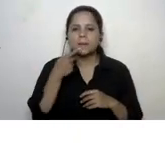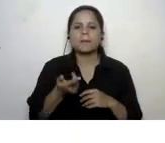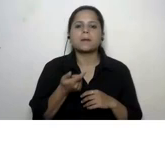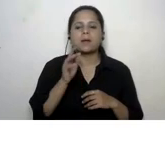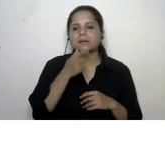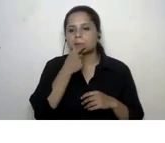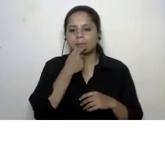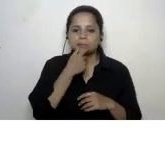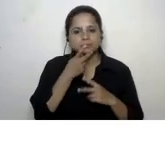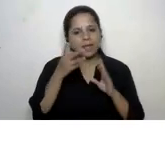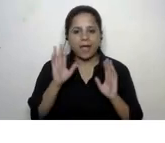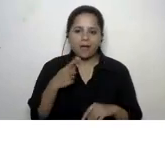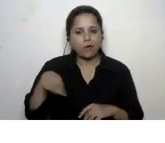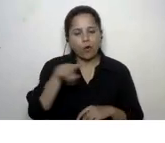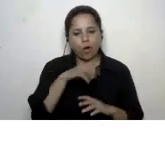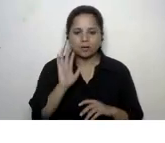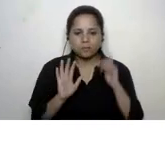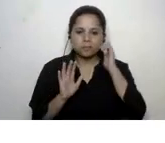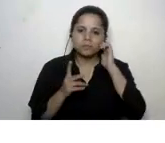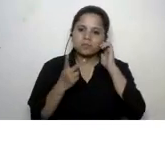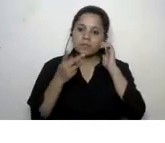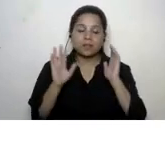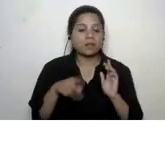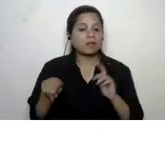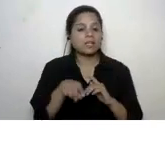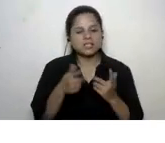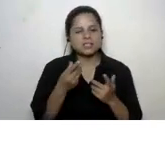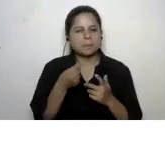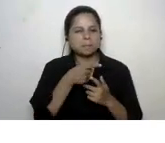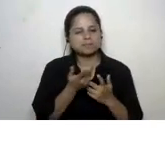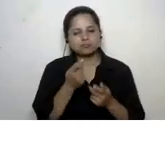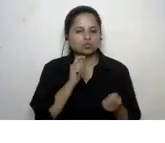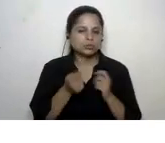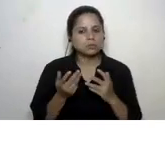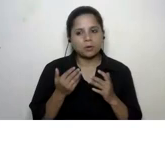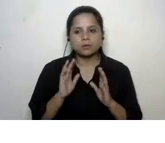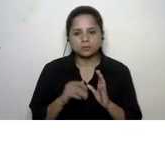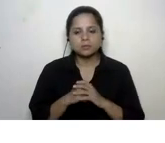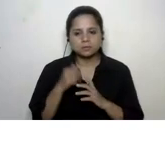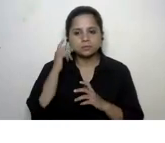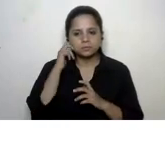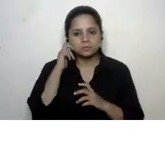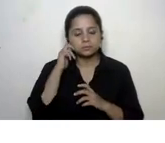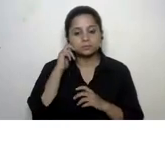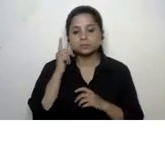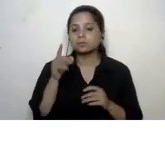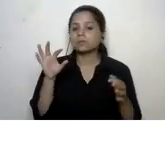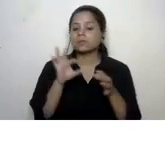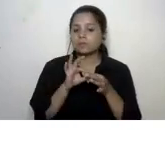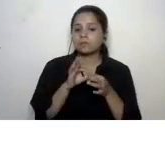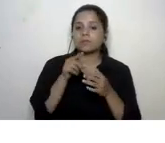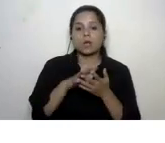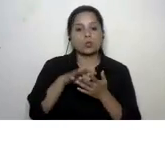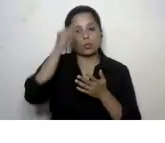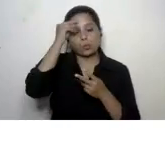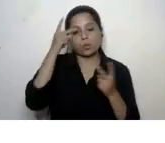munching so there is a lot of build up of litter there litter drives are being conducted by uh learners